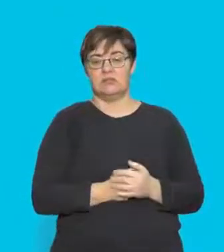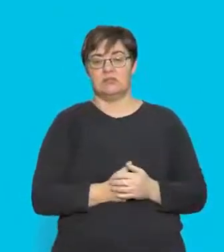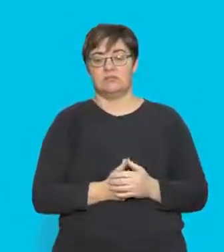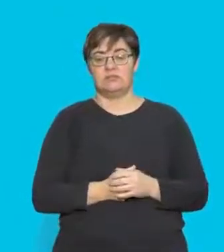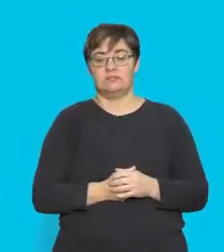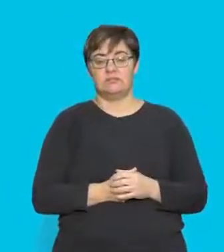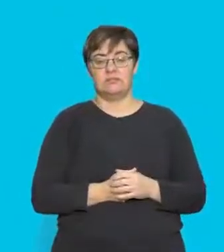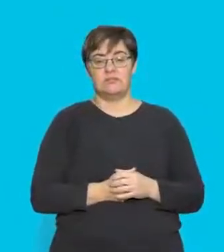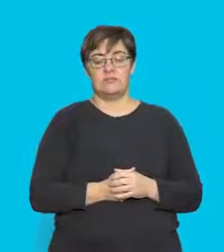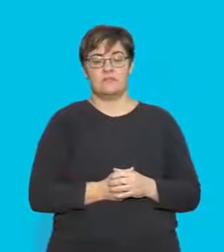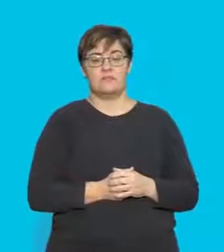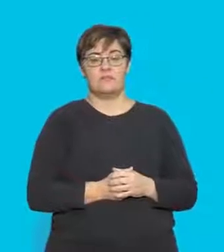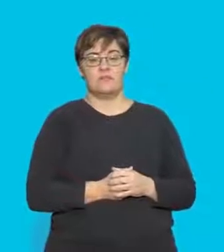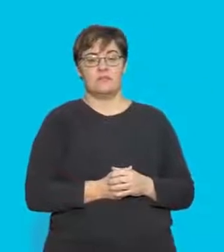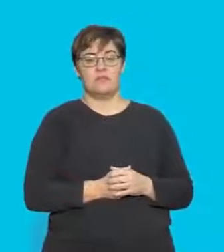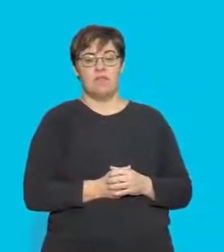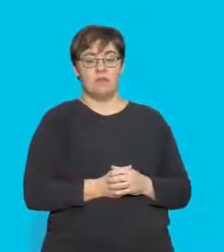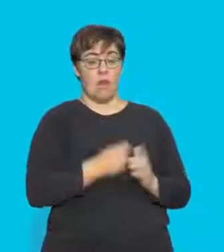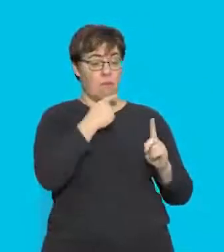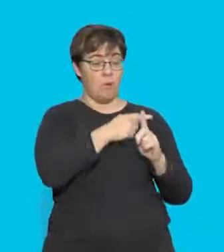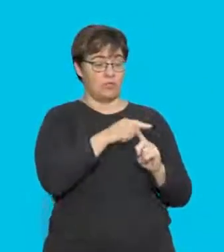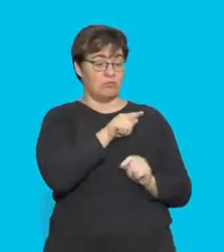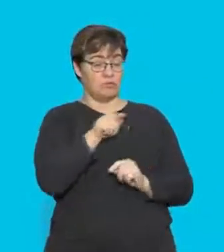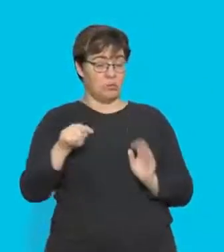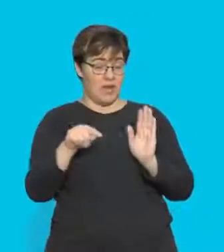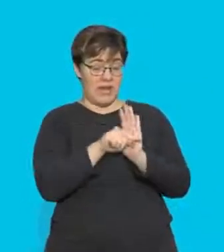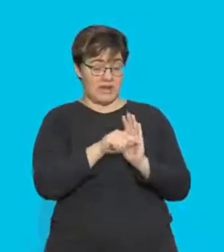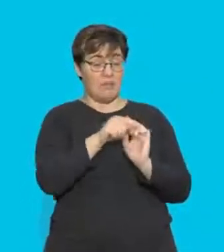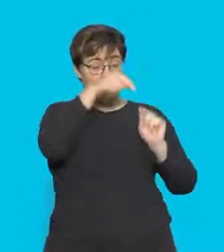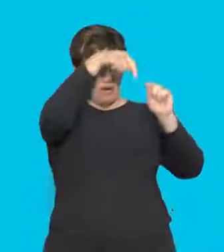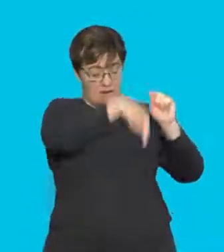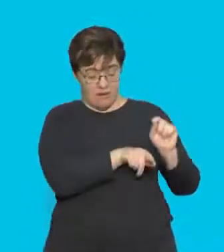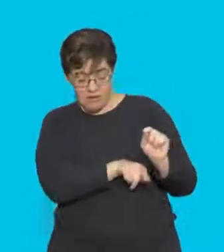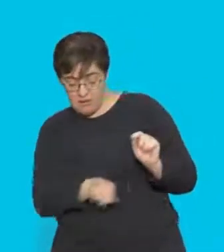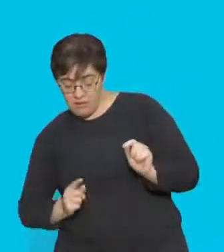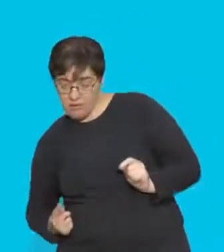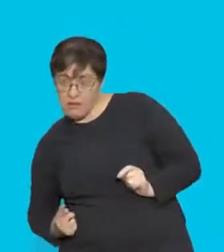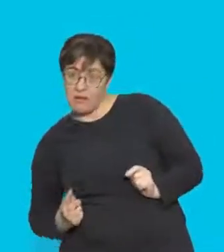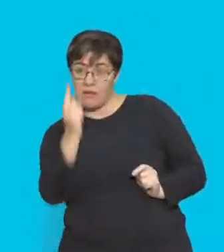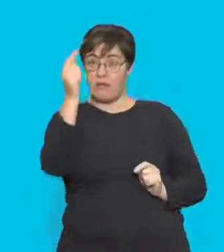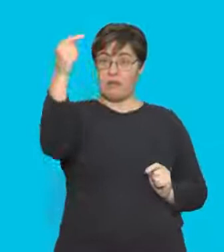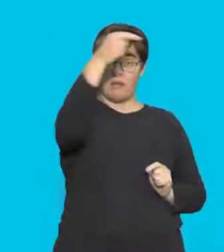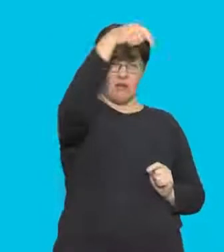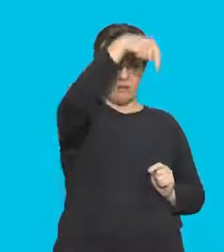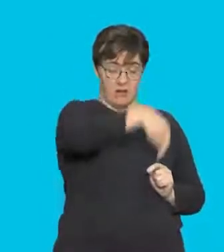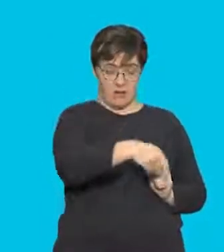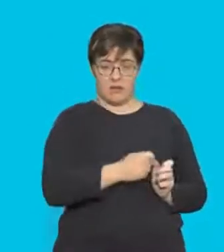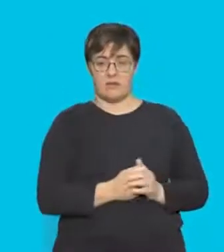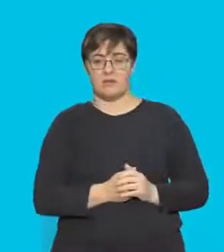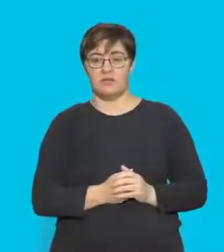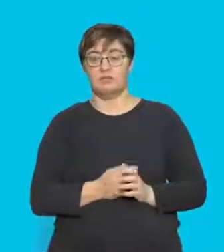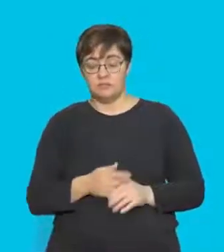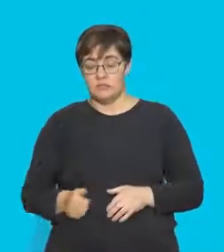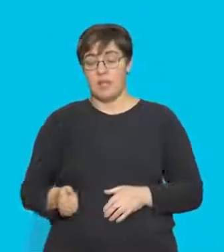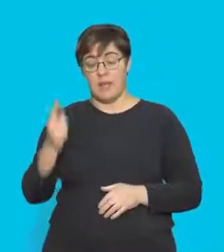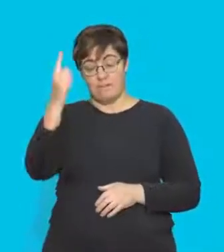as we've shown it earlier, is upwards. So we can show that as a piece of an